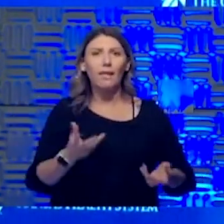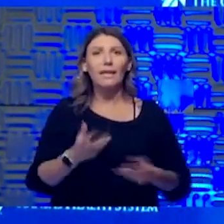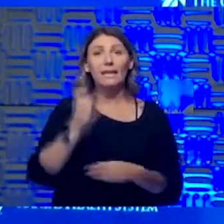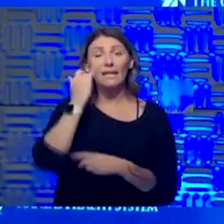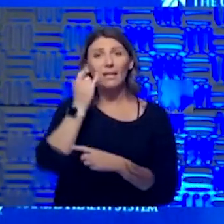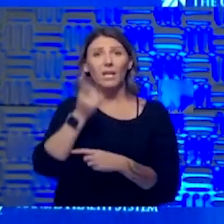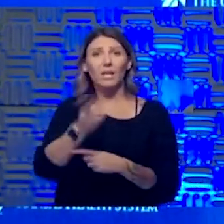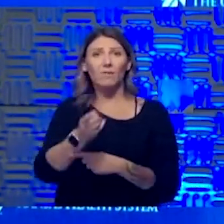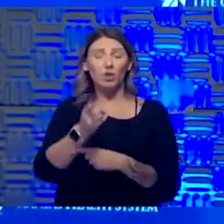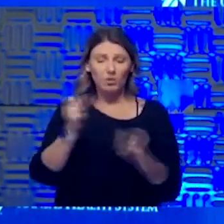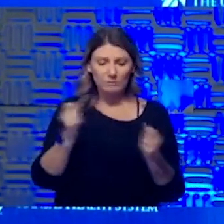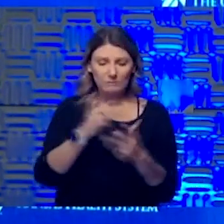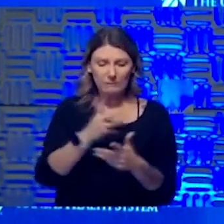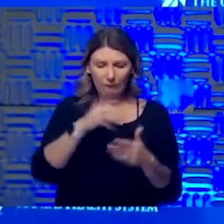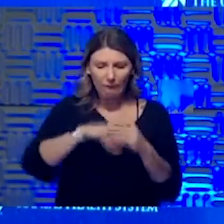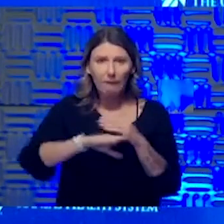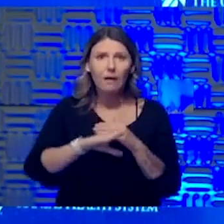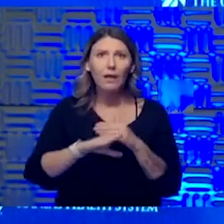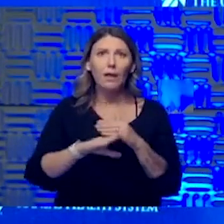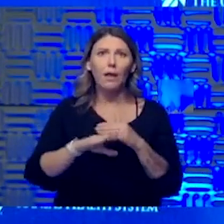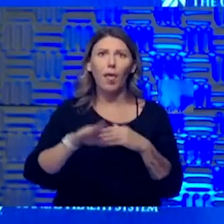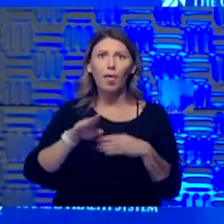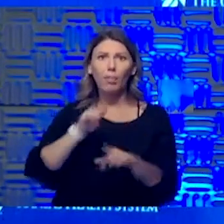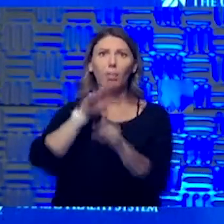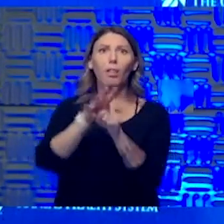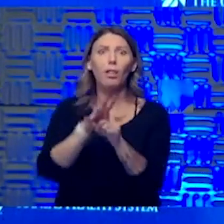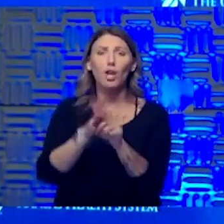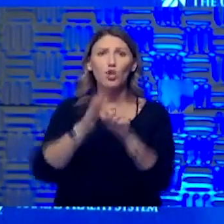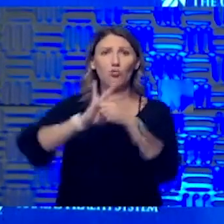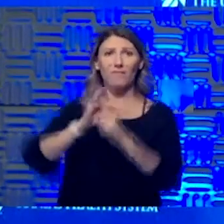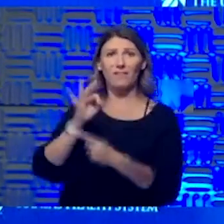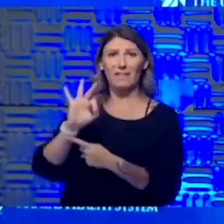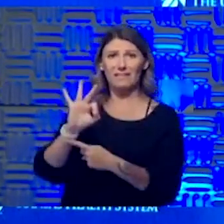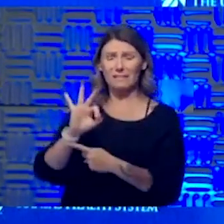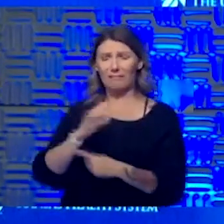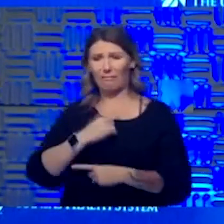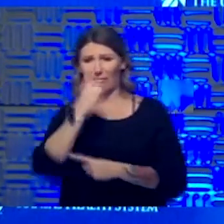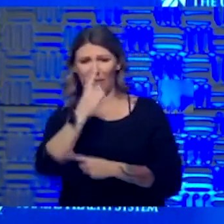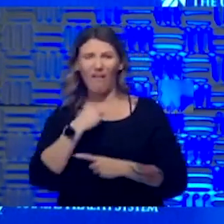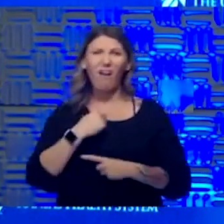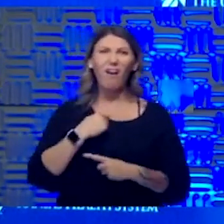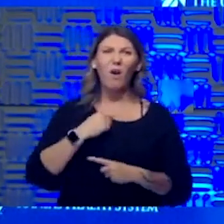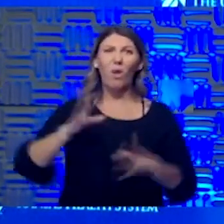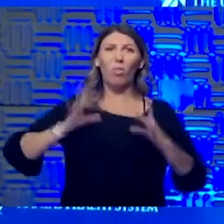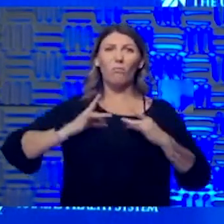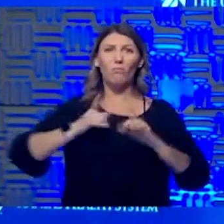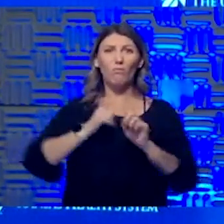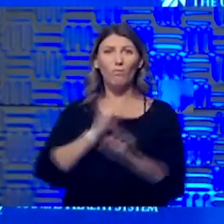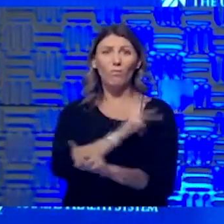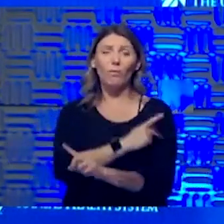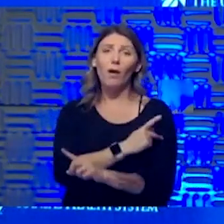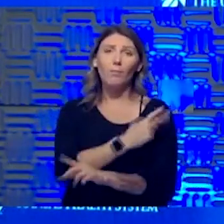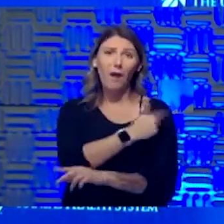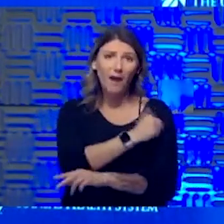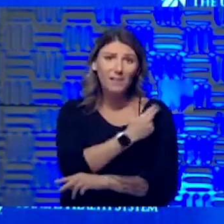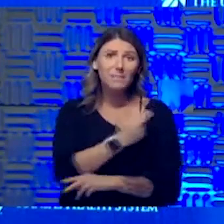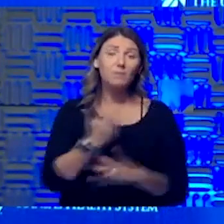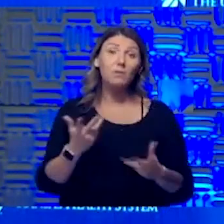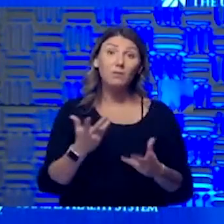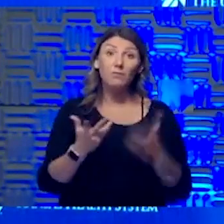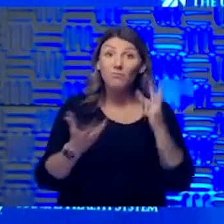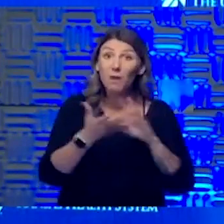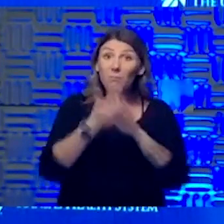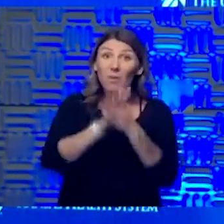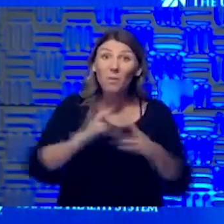afraid of coming to get COVID and getting sick from that, because you think you're going to get that at a hospital, then you may get sick with your underlying